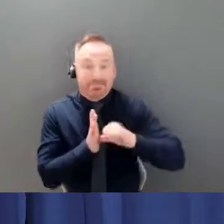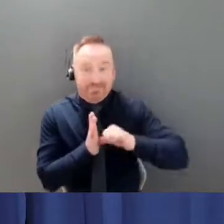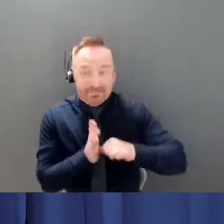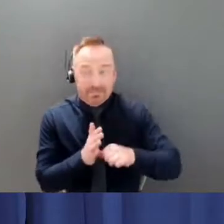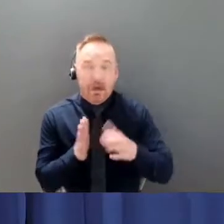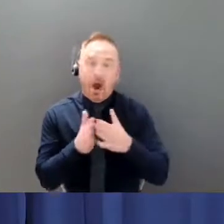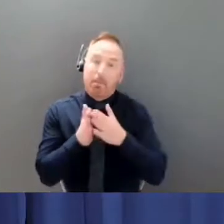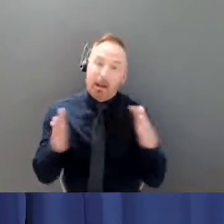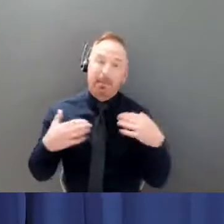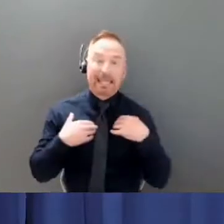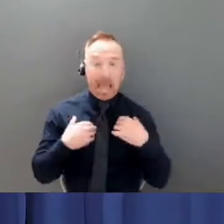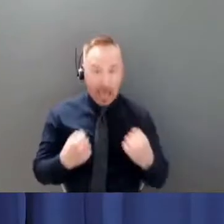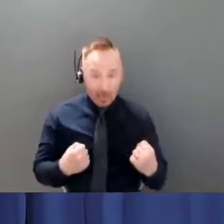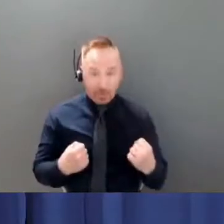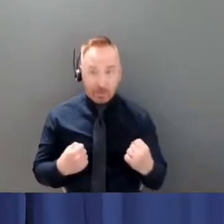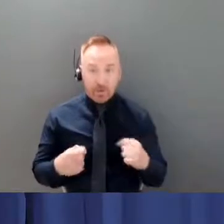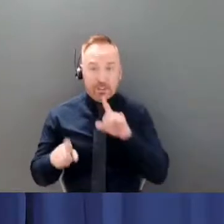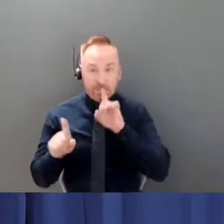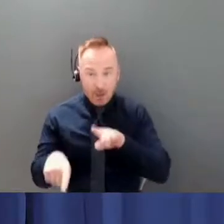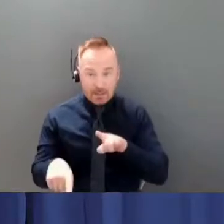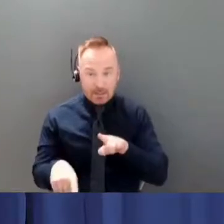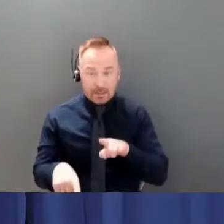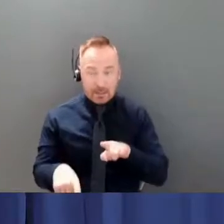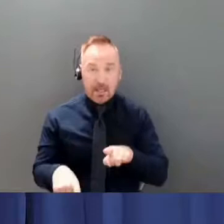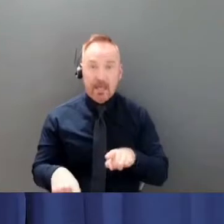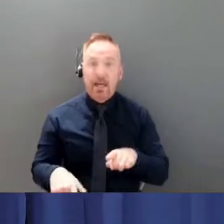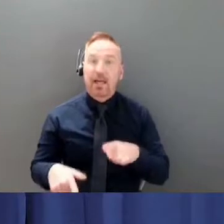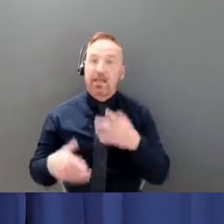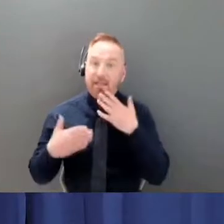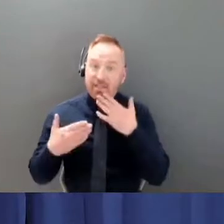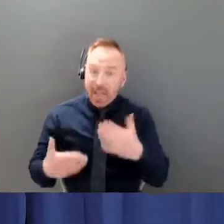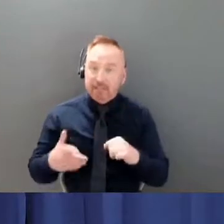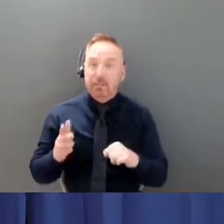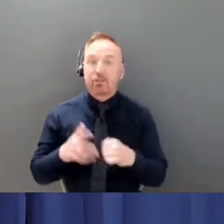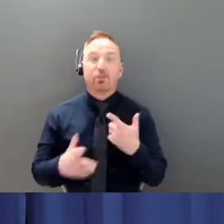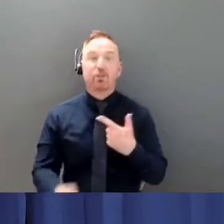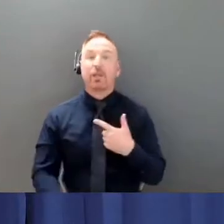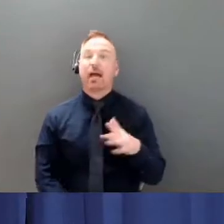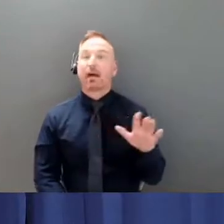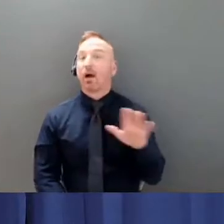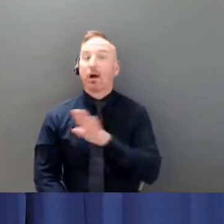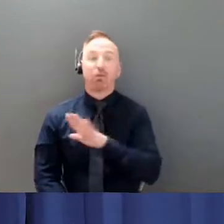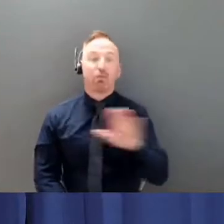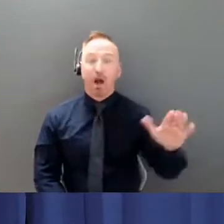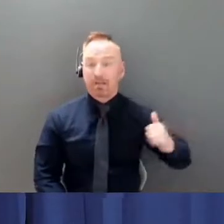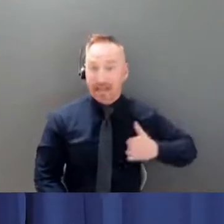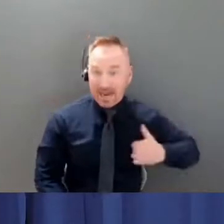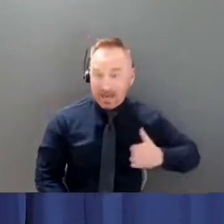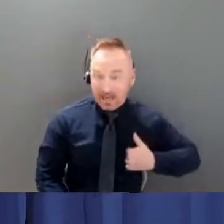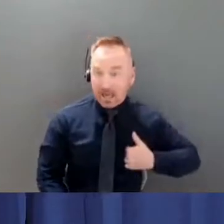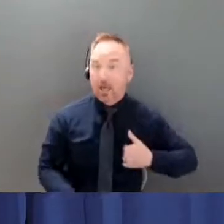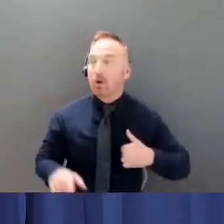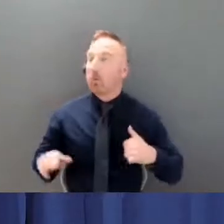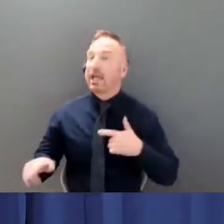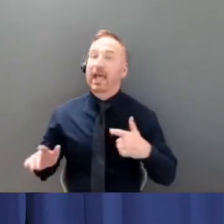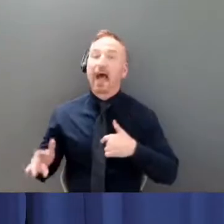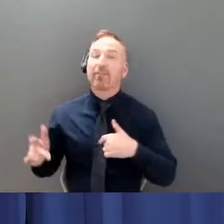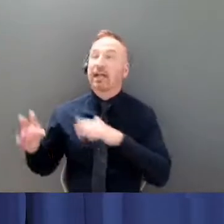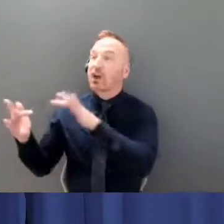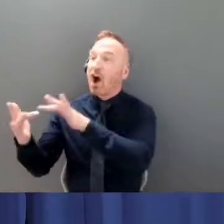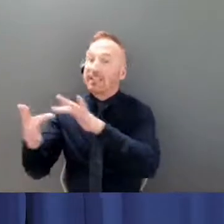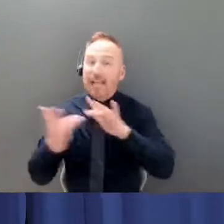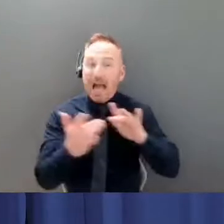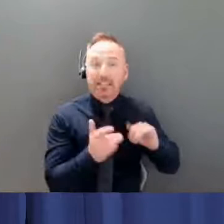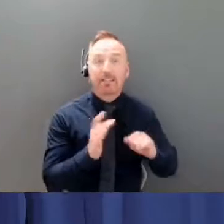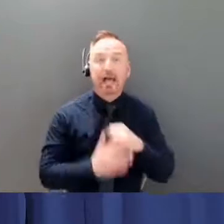response thanks to a call that has gone around the country as well as reduce the transmission burden in the community in order to